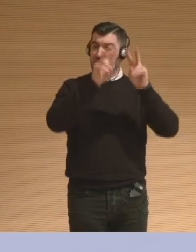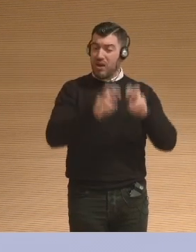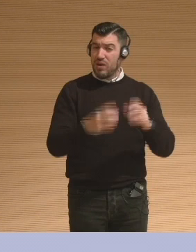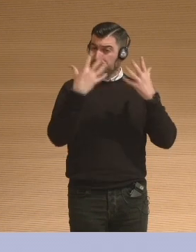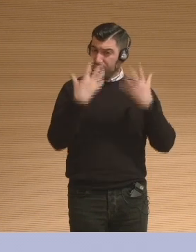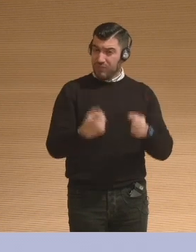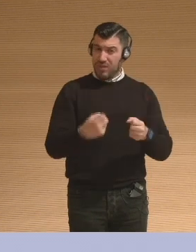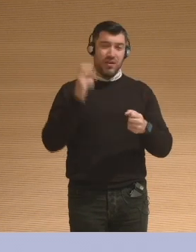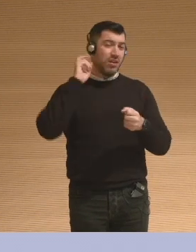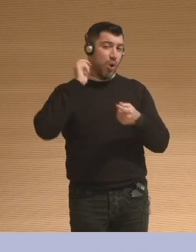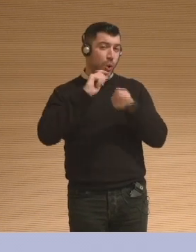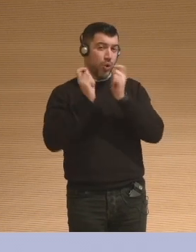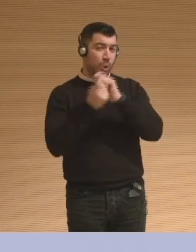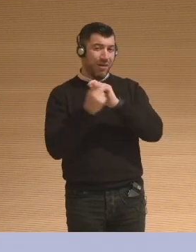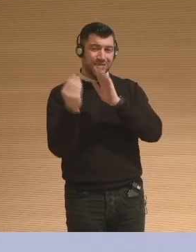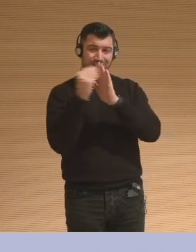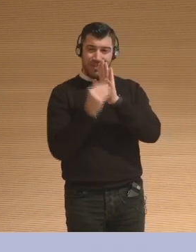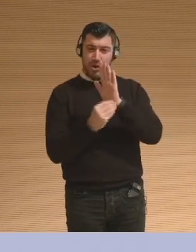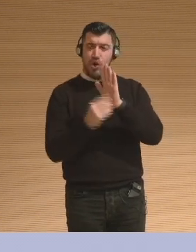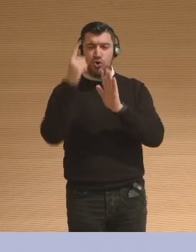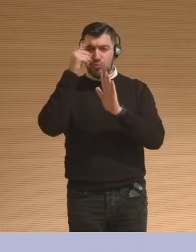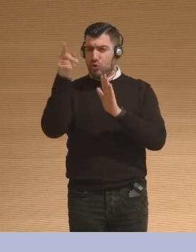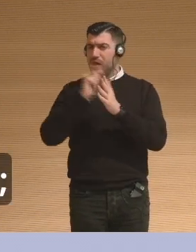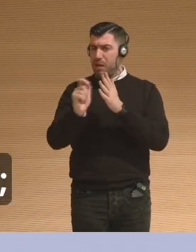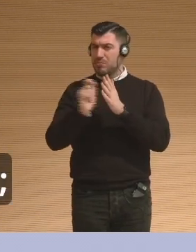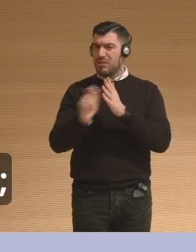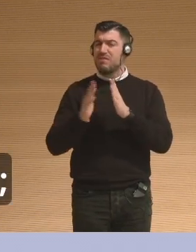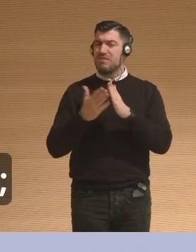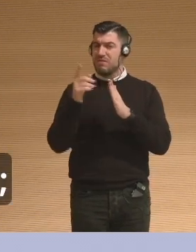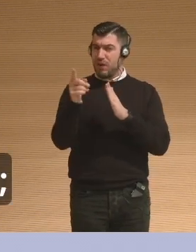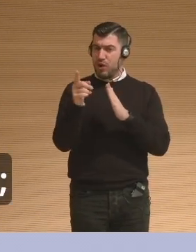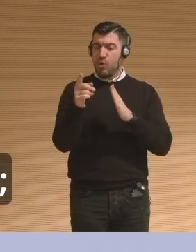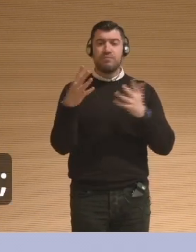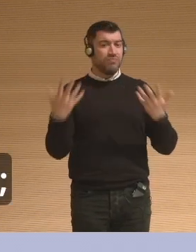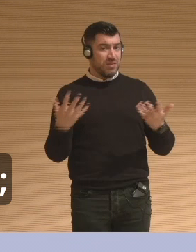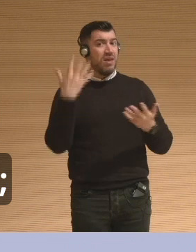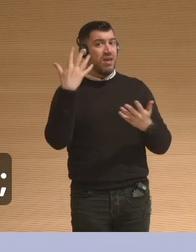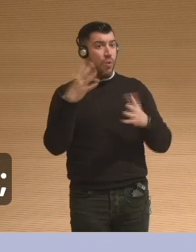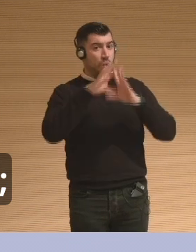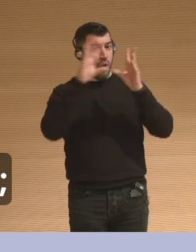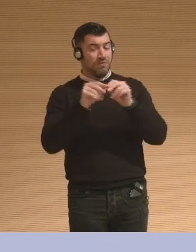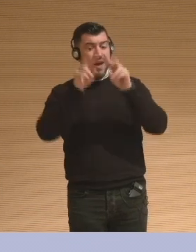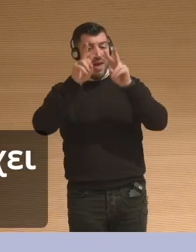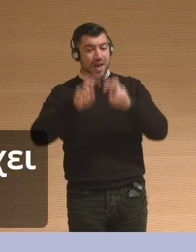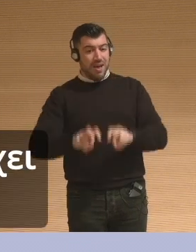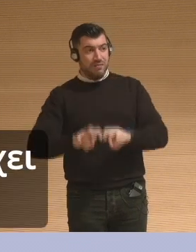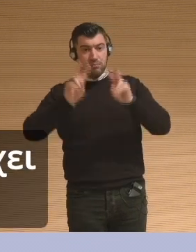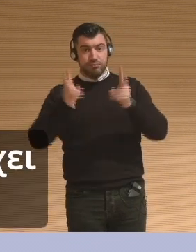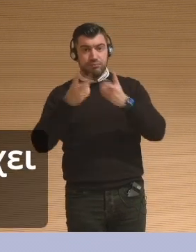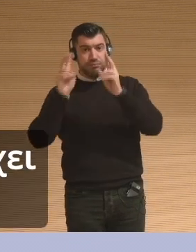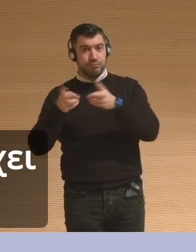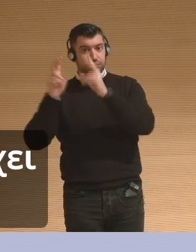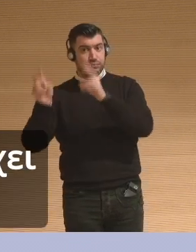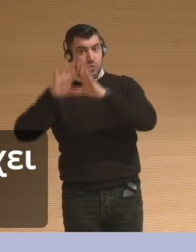it. Yes. So, have you codified also the impact, what the deputy minister was talking about, the different